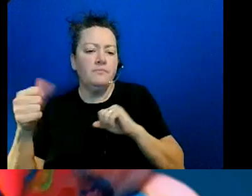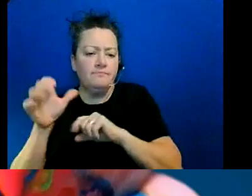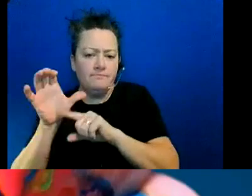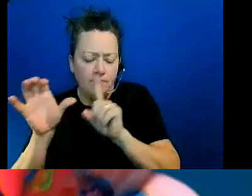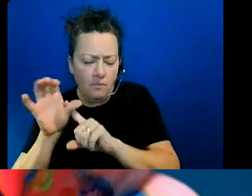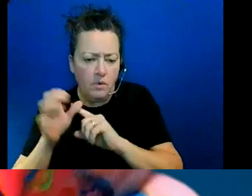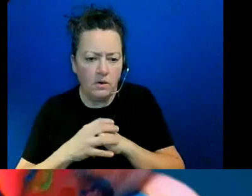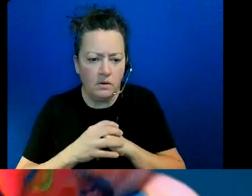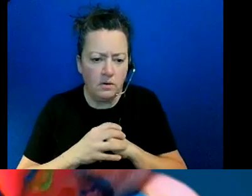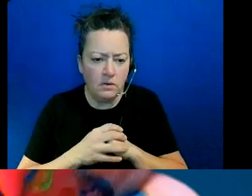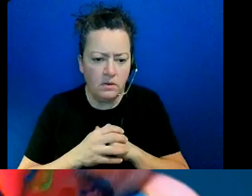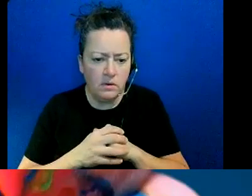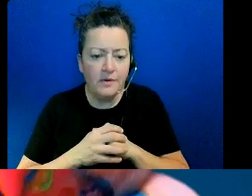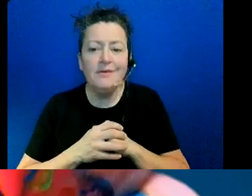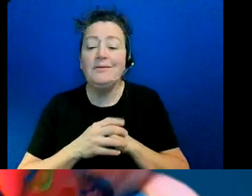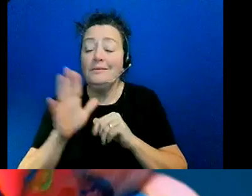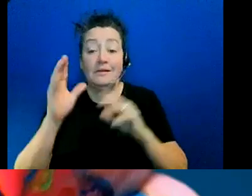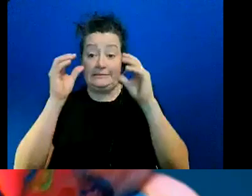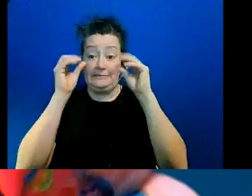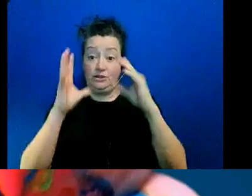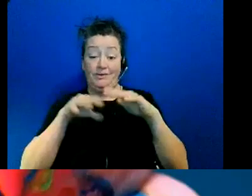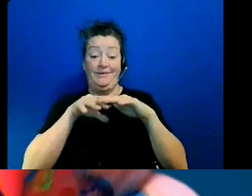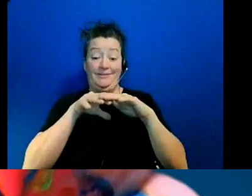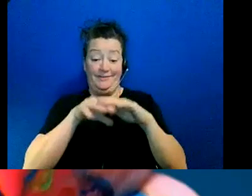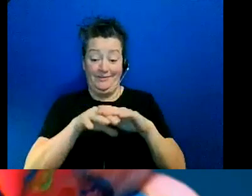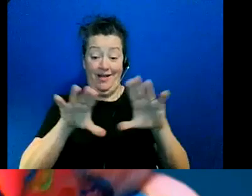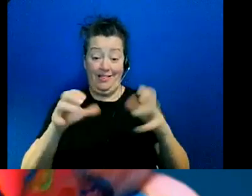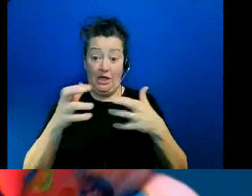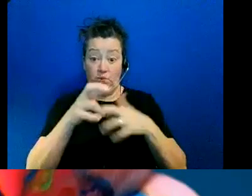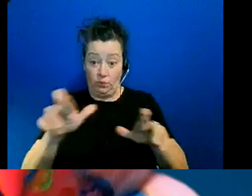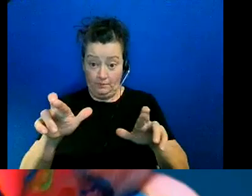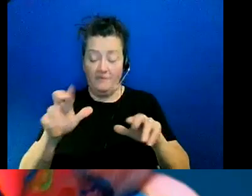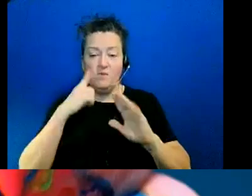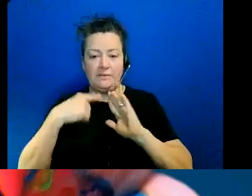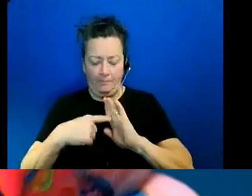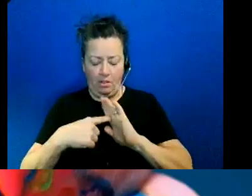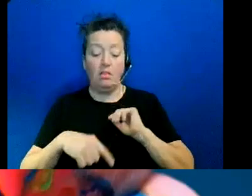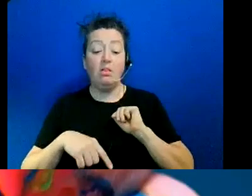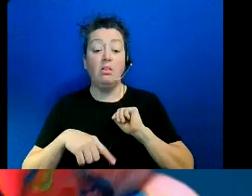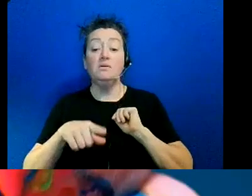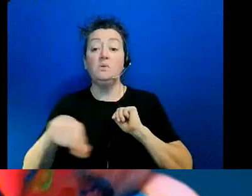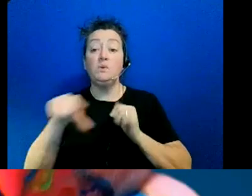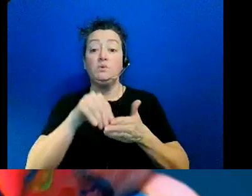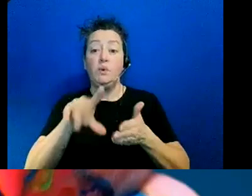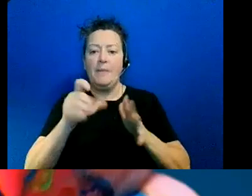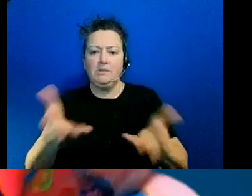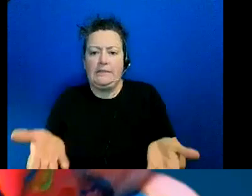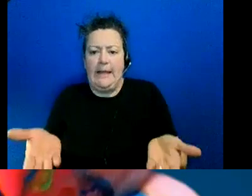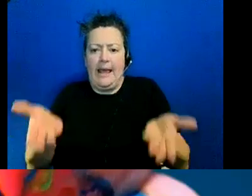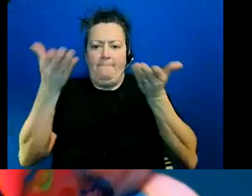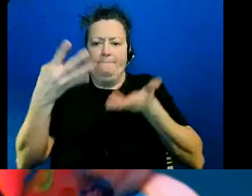culture that when a teacher entered the classroom all students stand up and give like greetings to the teacher